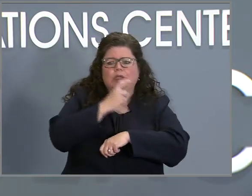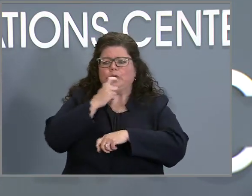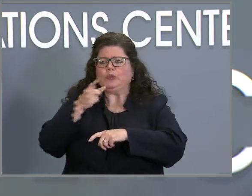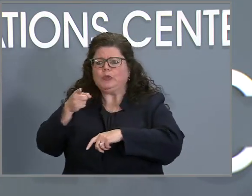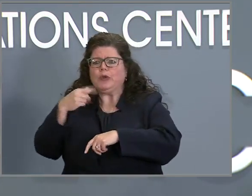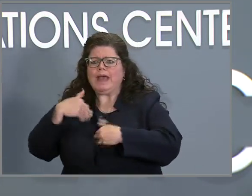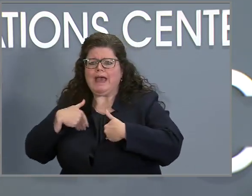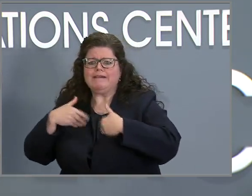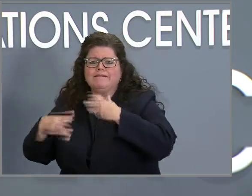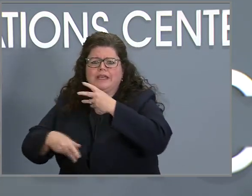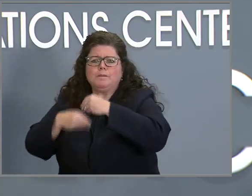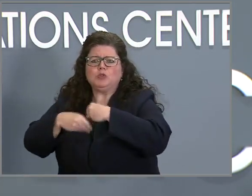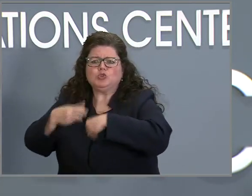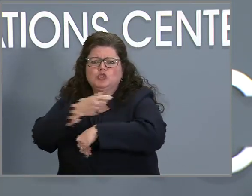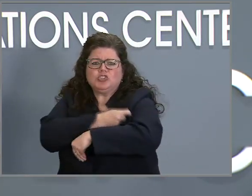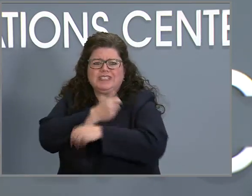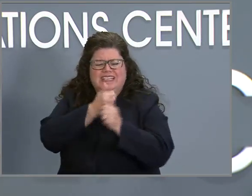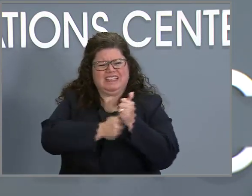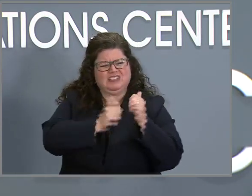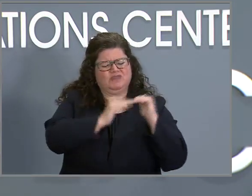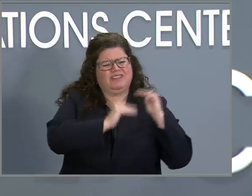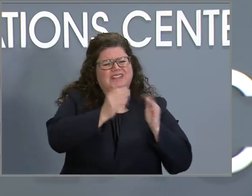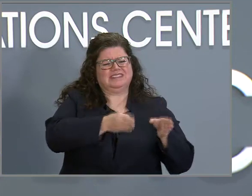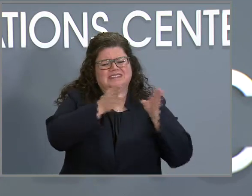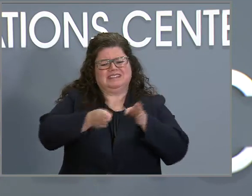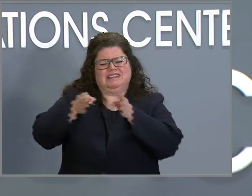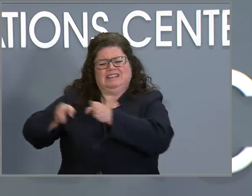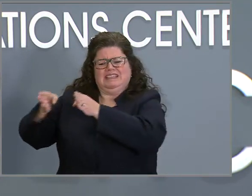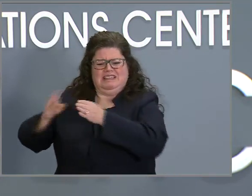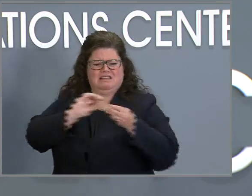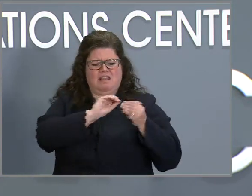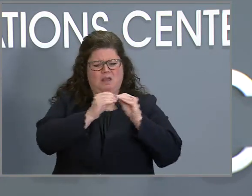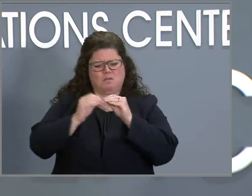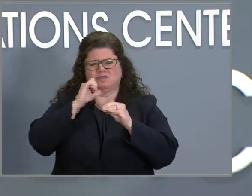boosted in each facility. Why is that the case?